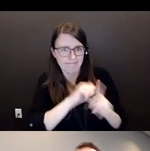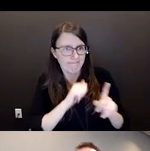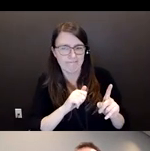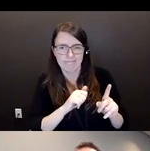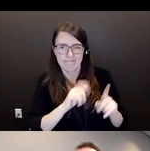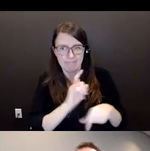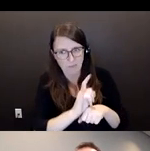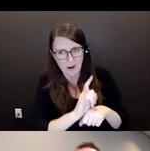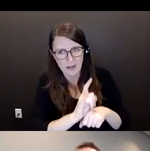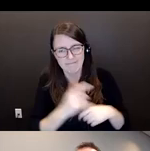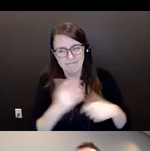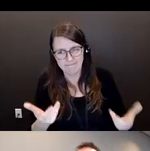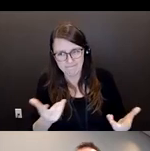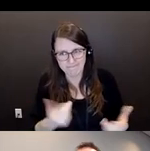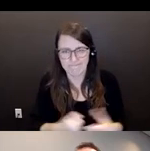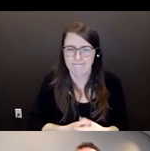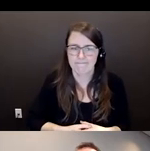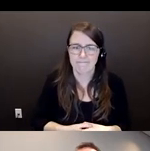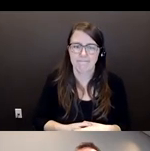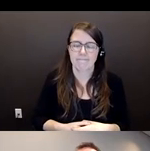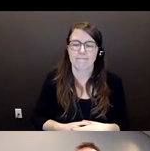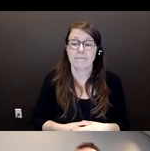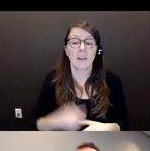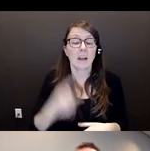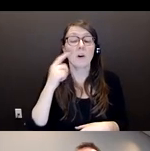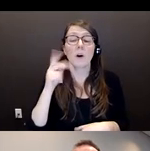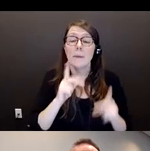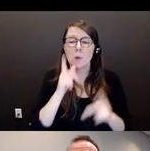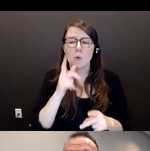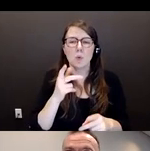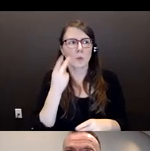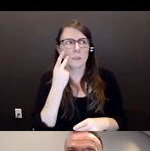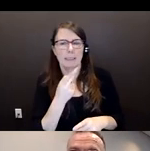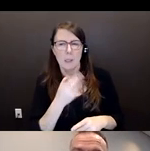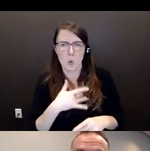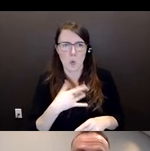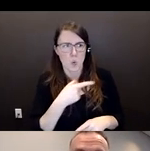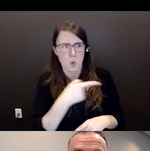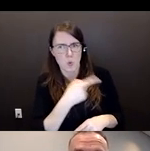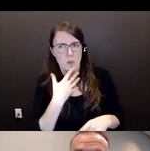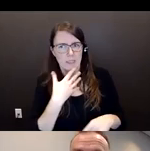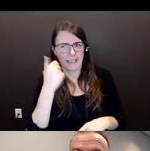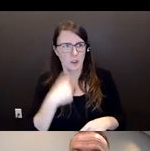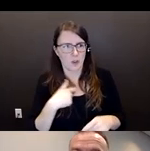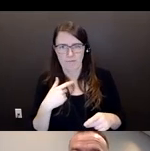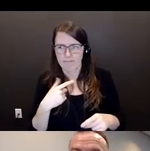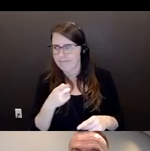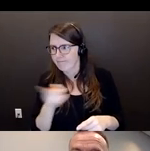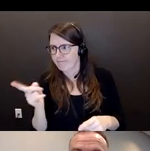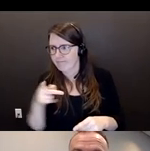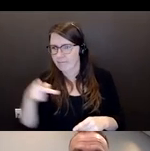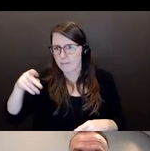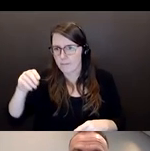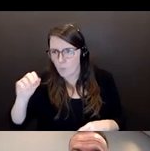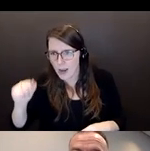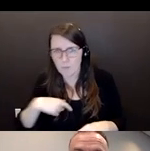a senior is being frauded or financially abused by their POA or family member, who exactly can